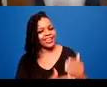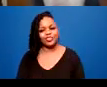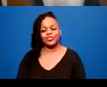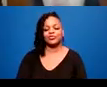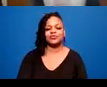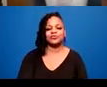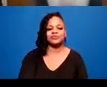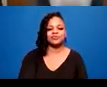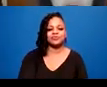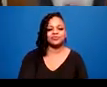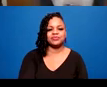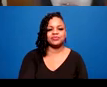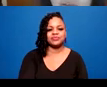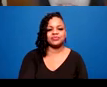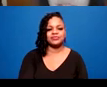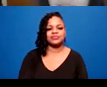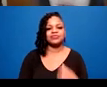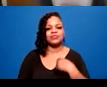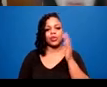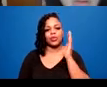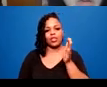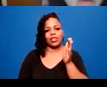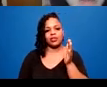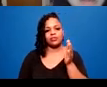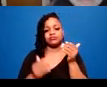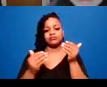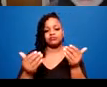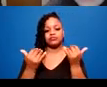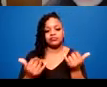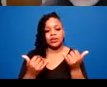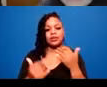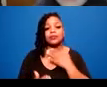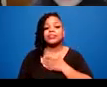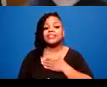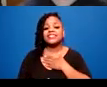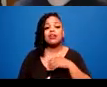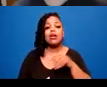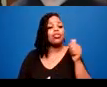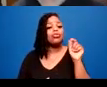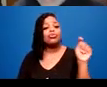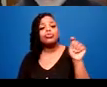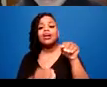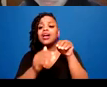I will continue now and please bring up further accessibility issues as they come up.